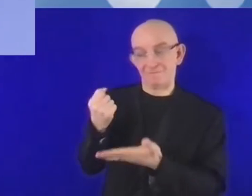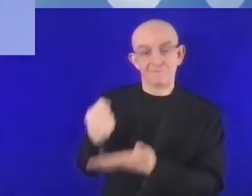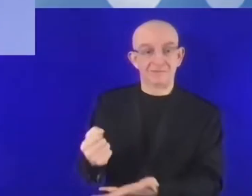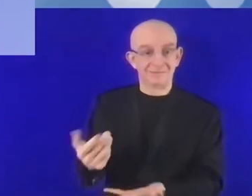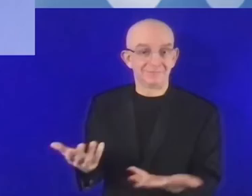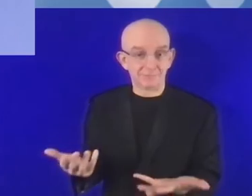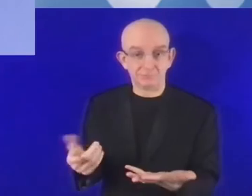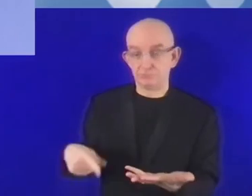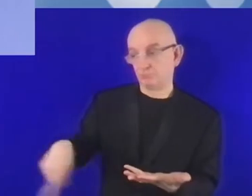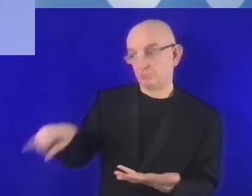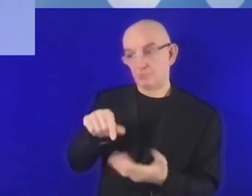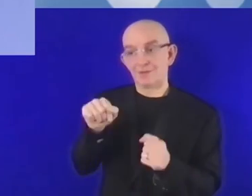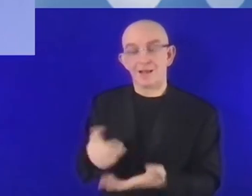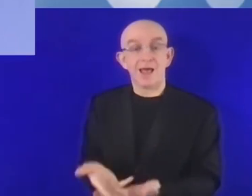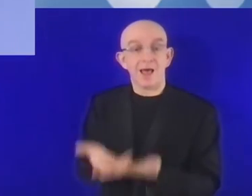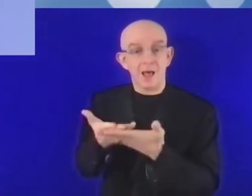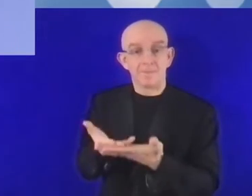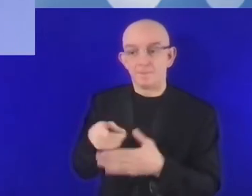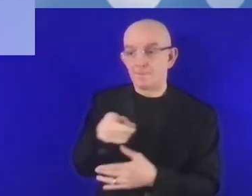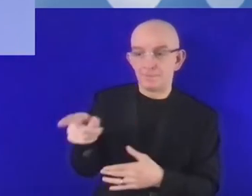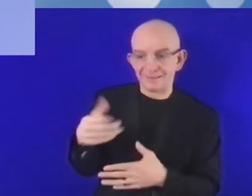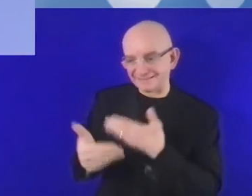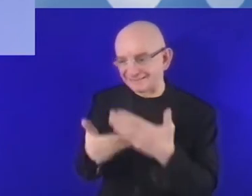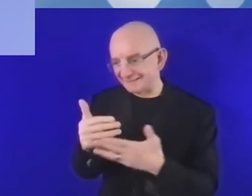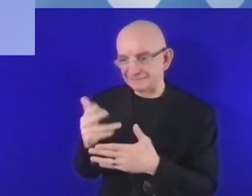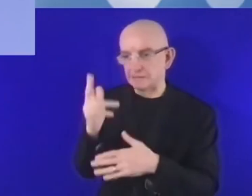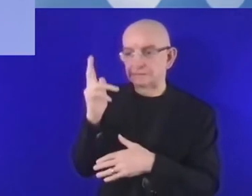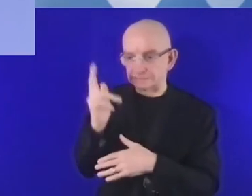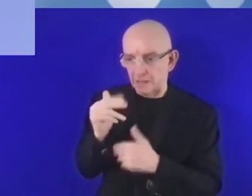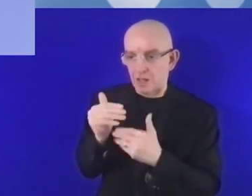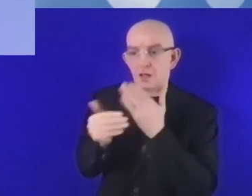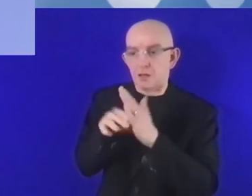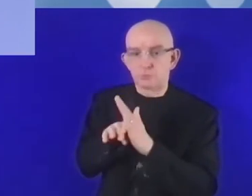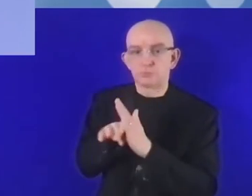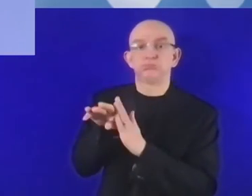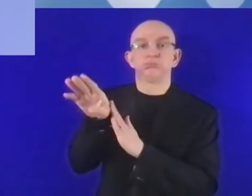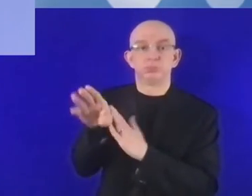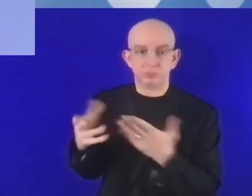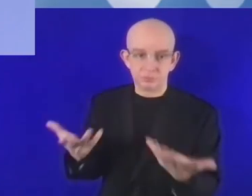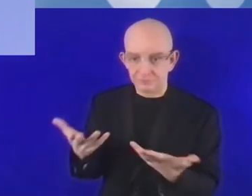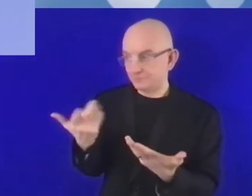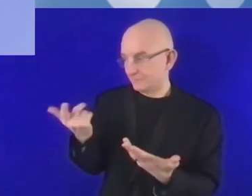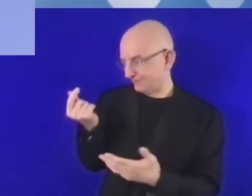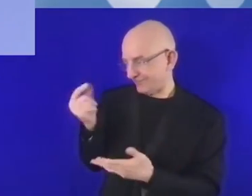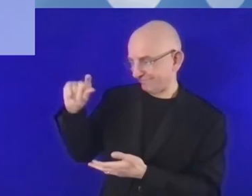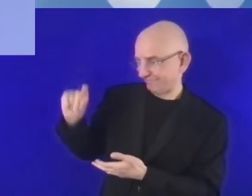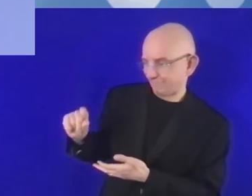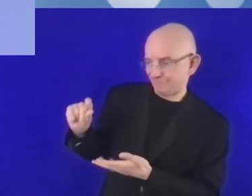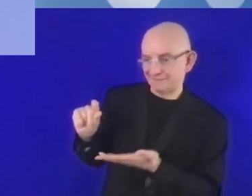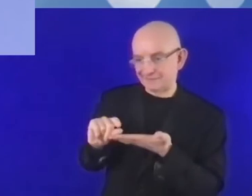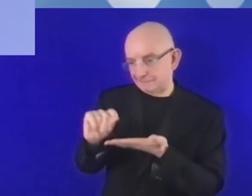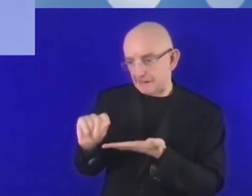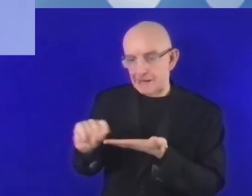finance. So we have to use all the options to come on the board with the other